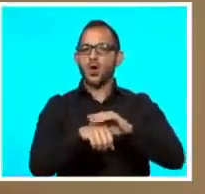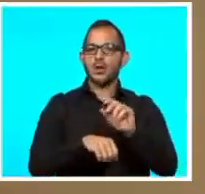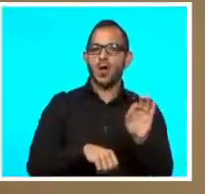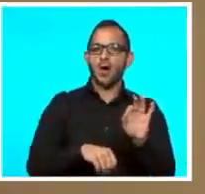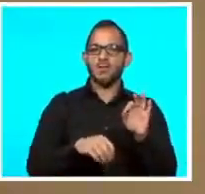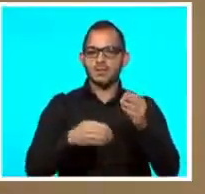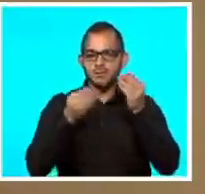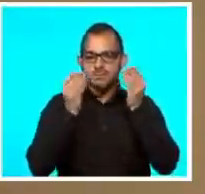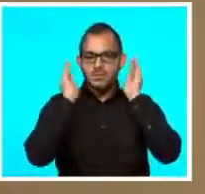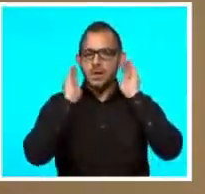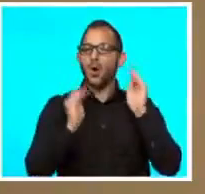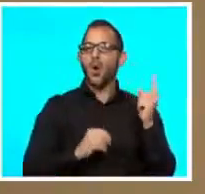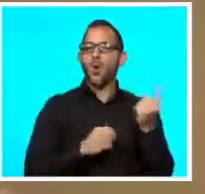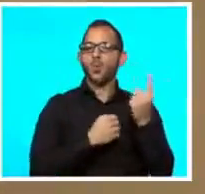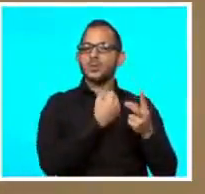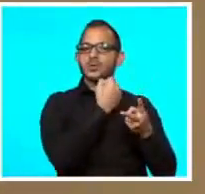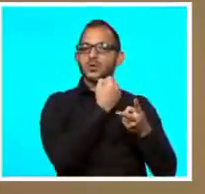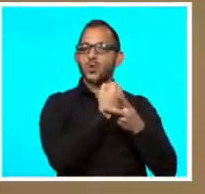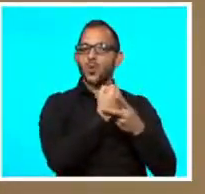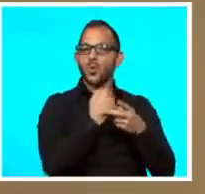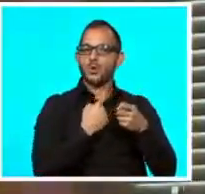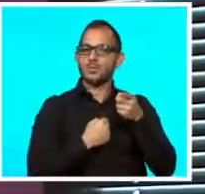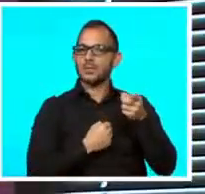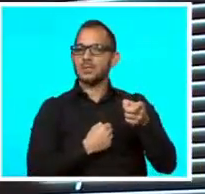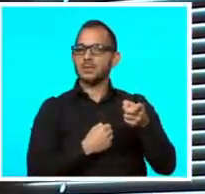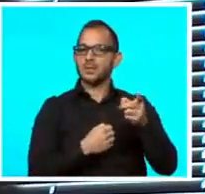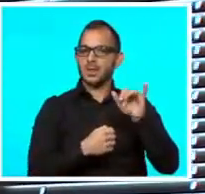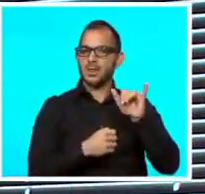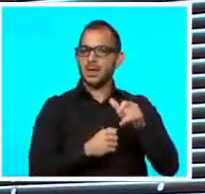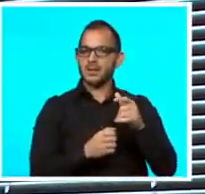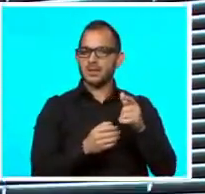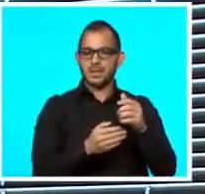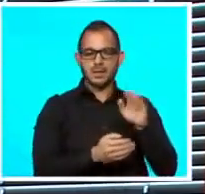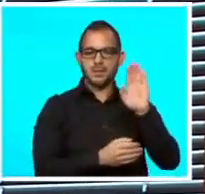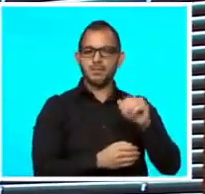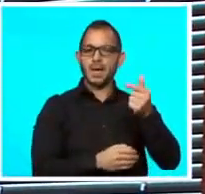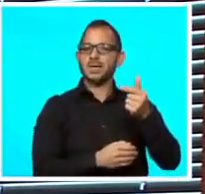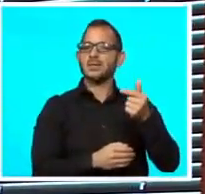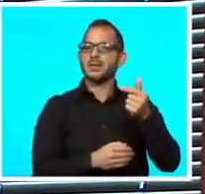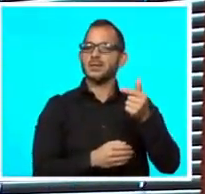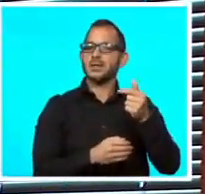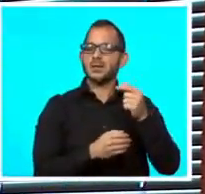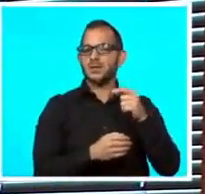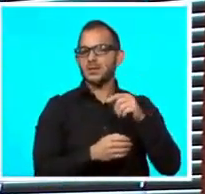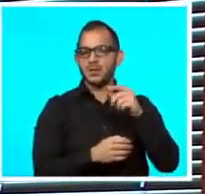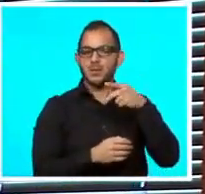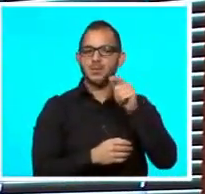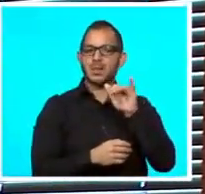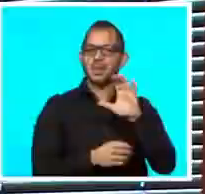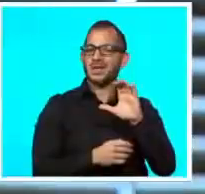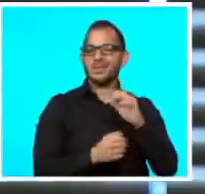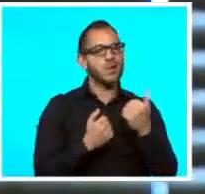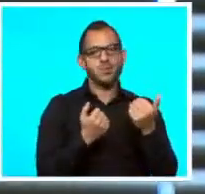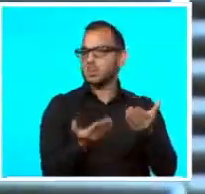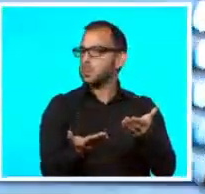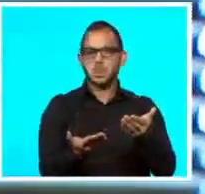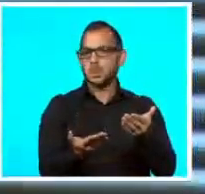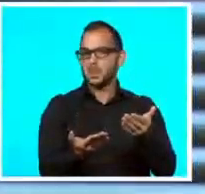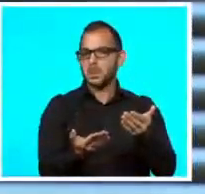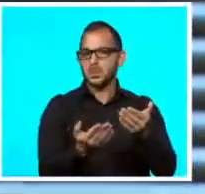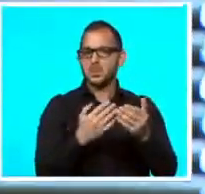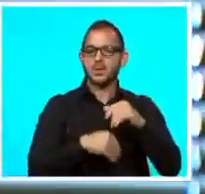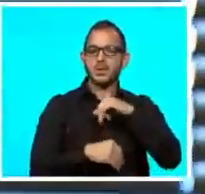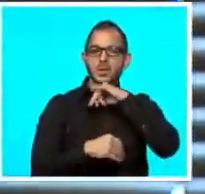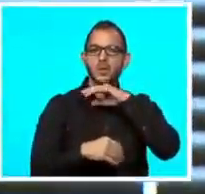And it's best to store your mask in one of these. In a ventilated bag. A plastic bag is not recommended because it can